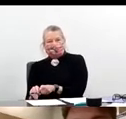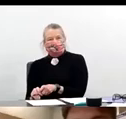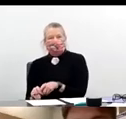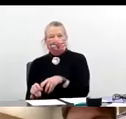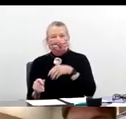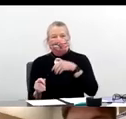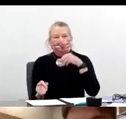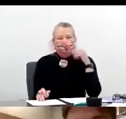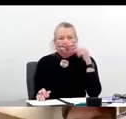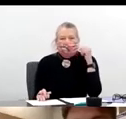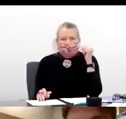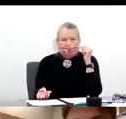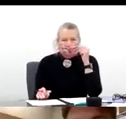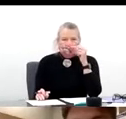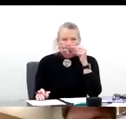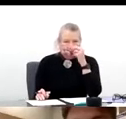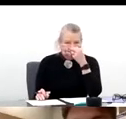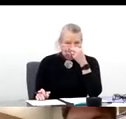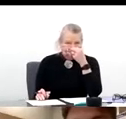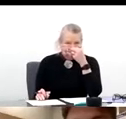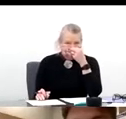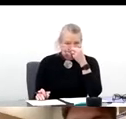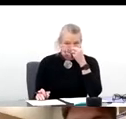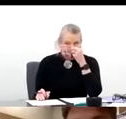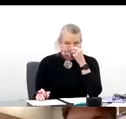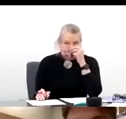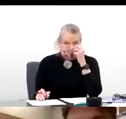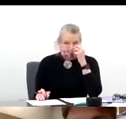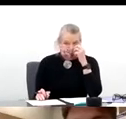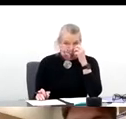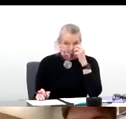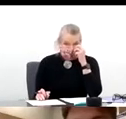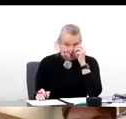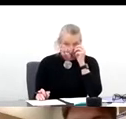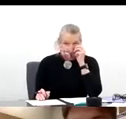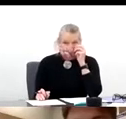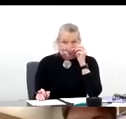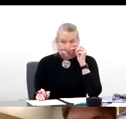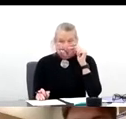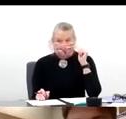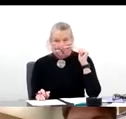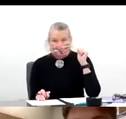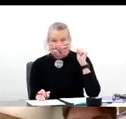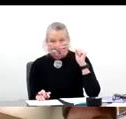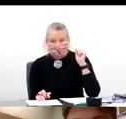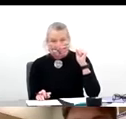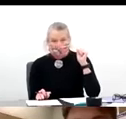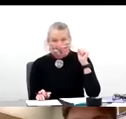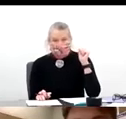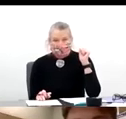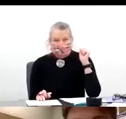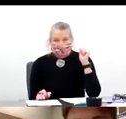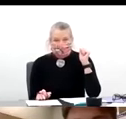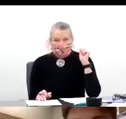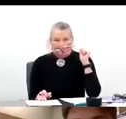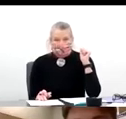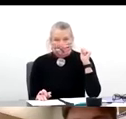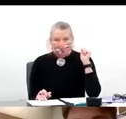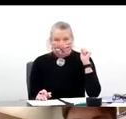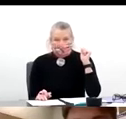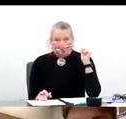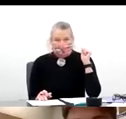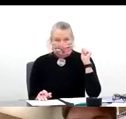Thank you, Sally. Thank And congratulations for putting on this great program. Certainly having